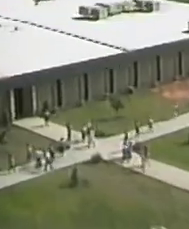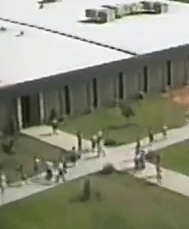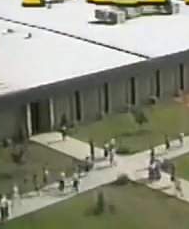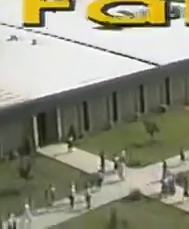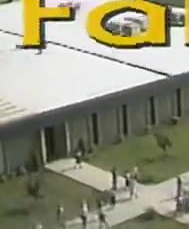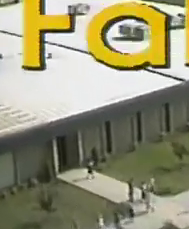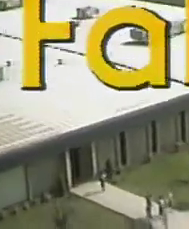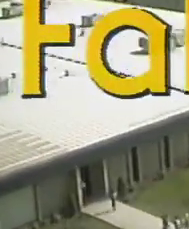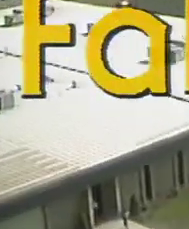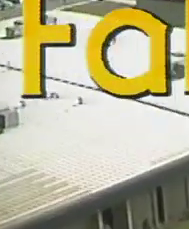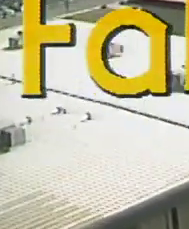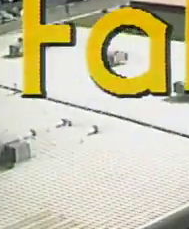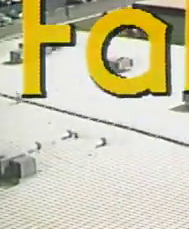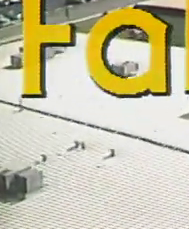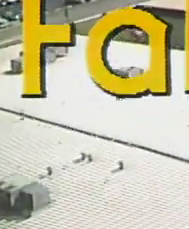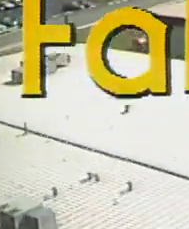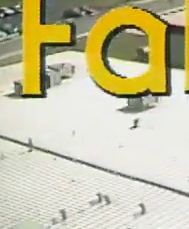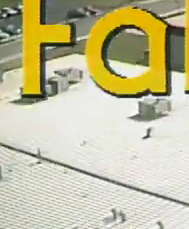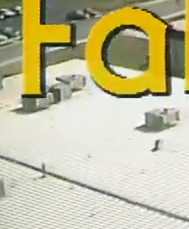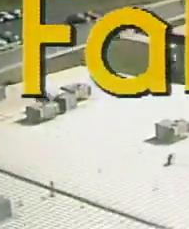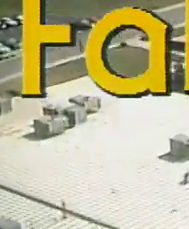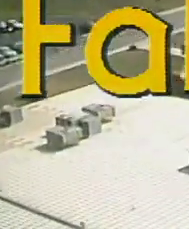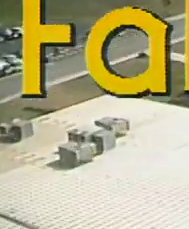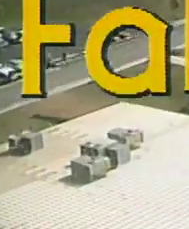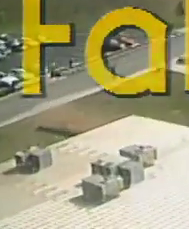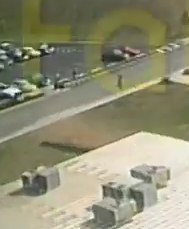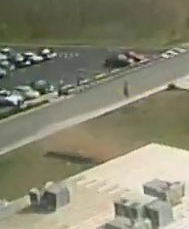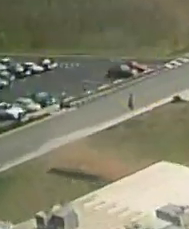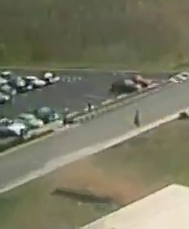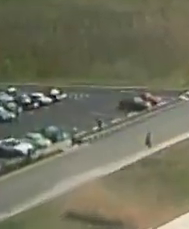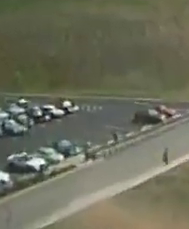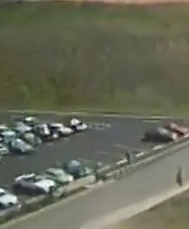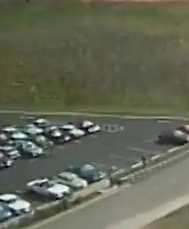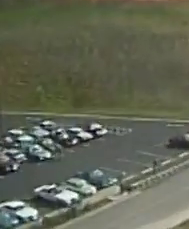Time Gospel Hour bring you this special presentation.